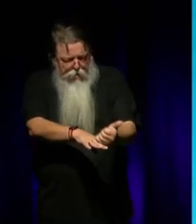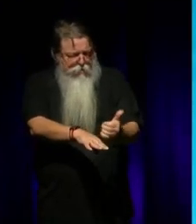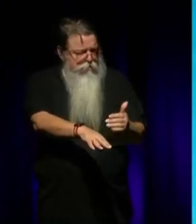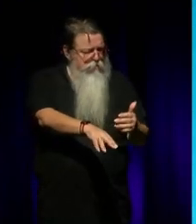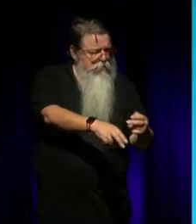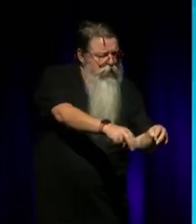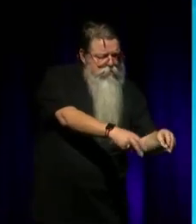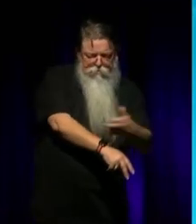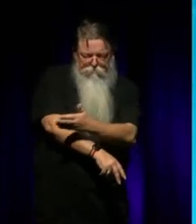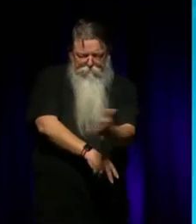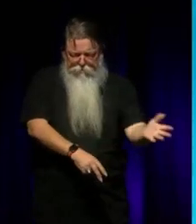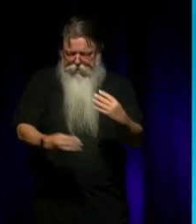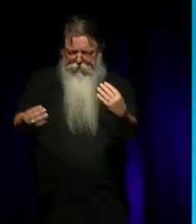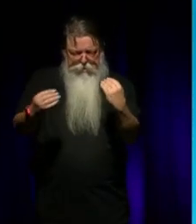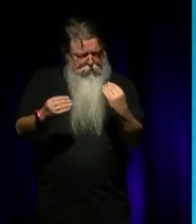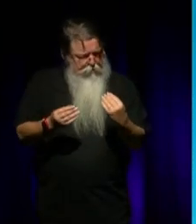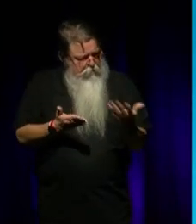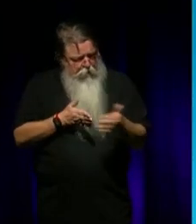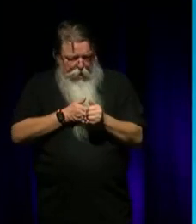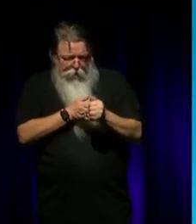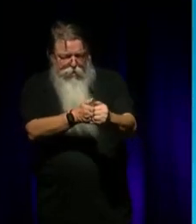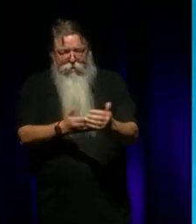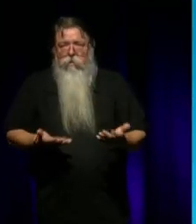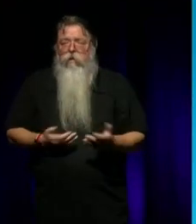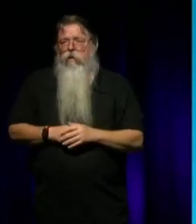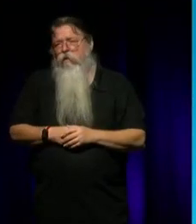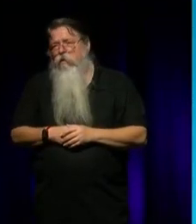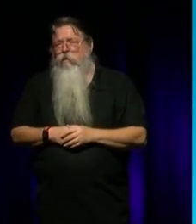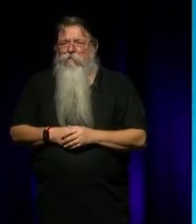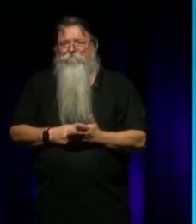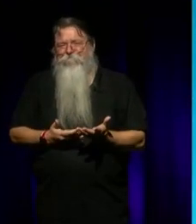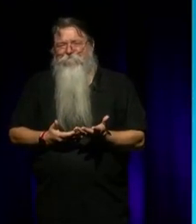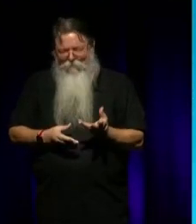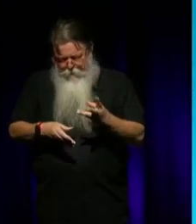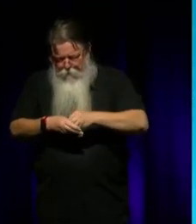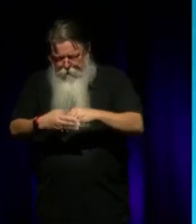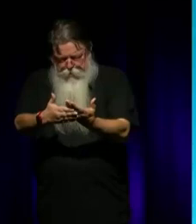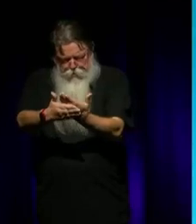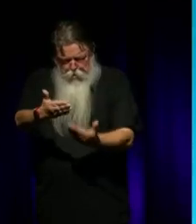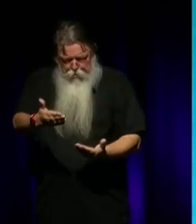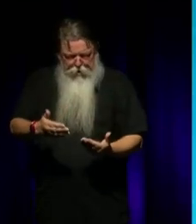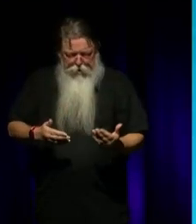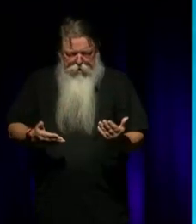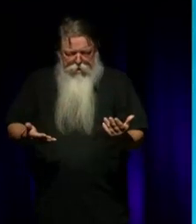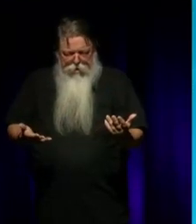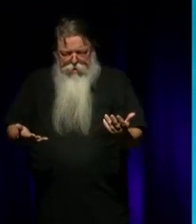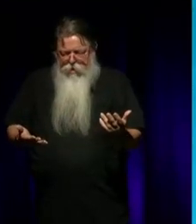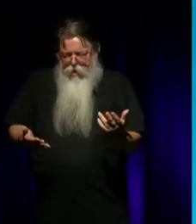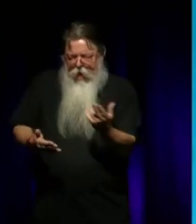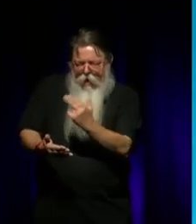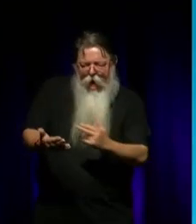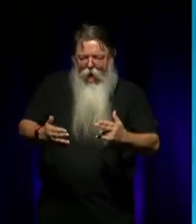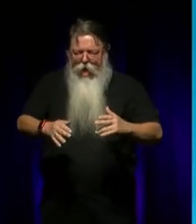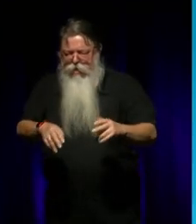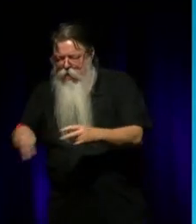about leadership, actually? It was all in the art. It was all in the stories, you know. Like, us three Page brothers, we just... Rusty used